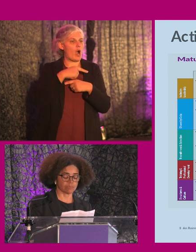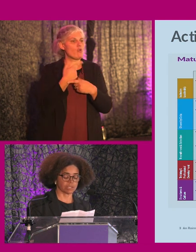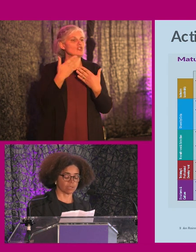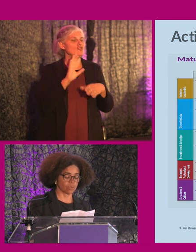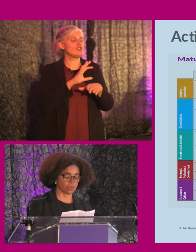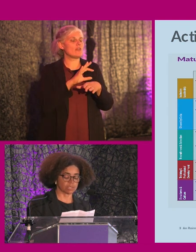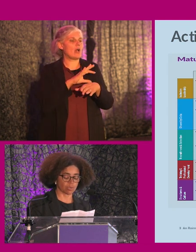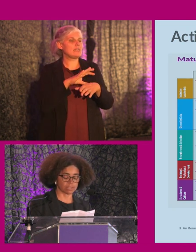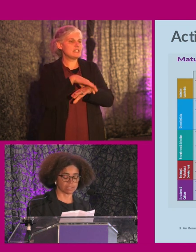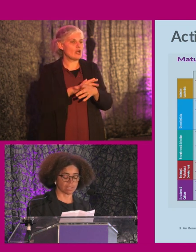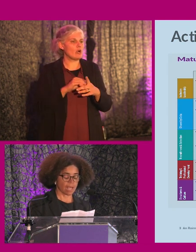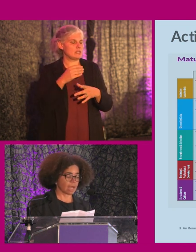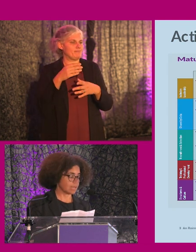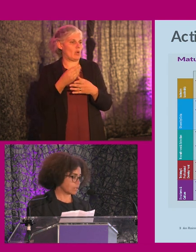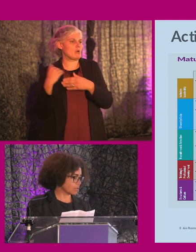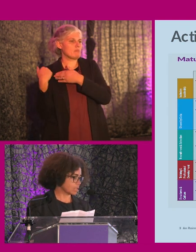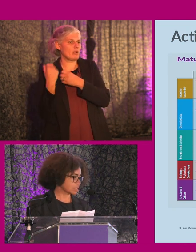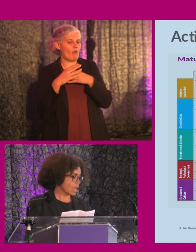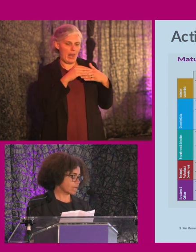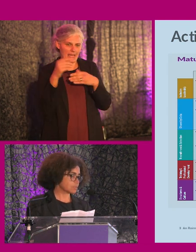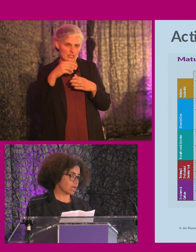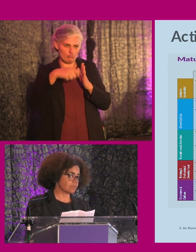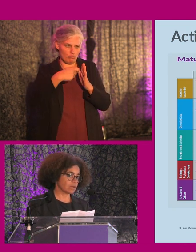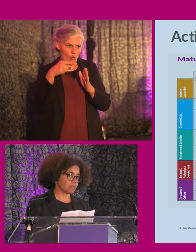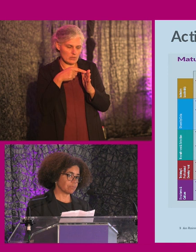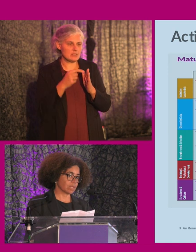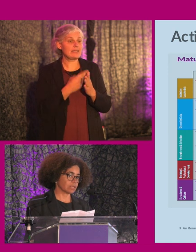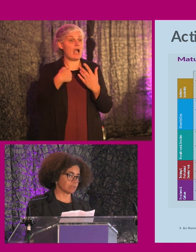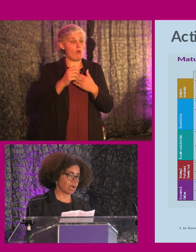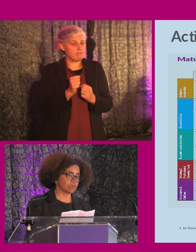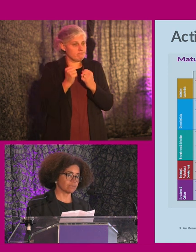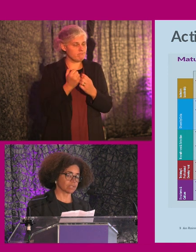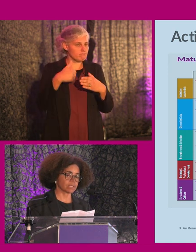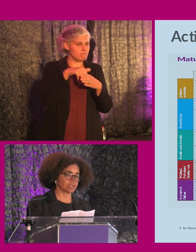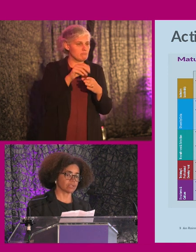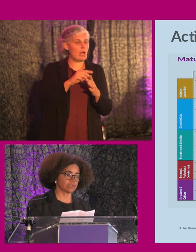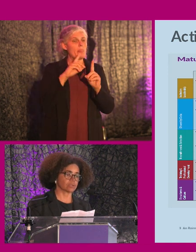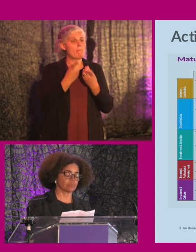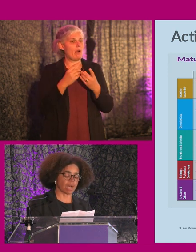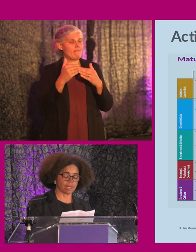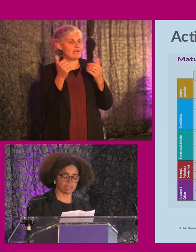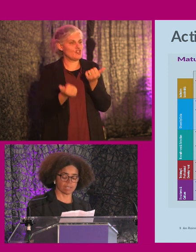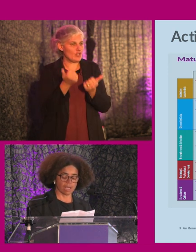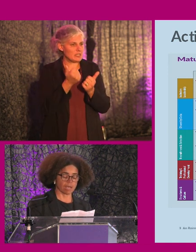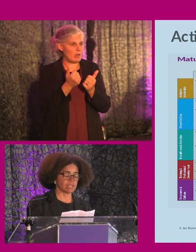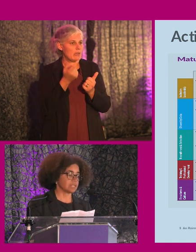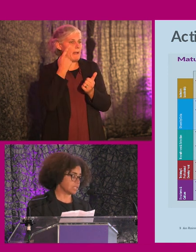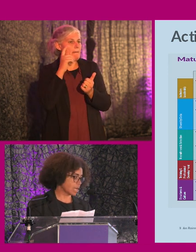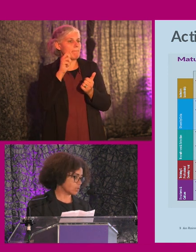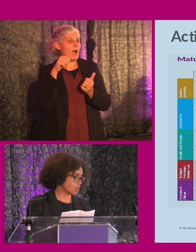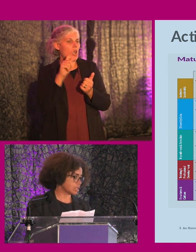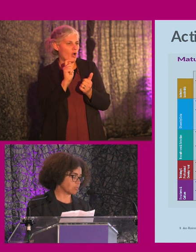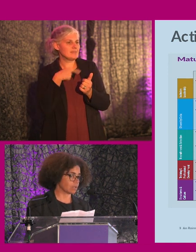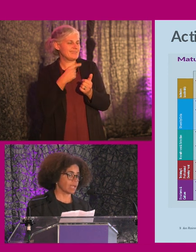the Garda commissioner were co-sponsors and, and led on this. And as part of our commitment, the department of justice undertook to pilot this